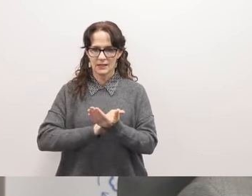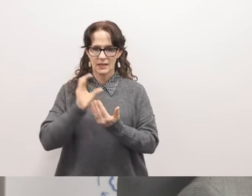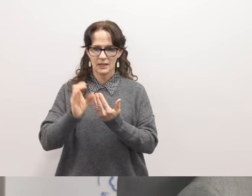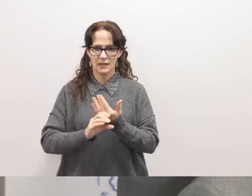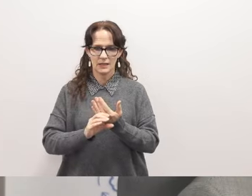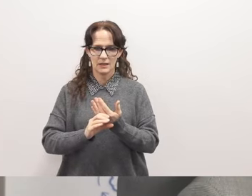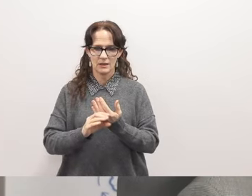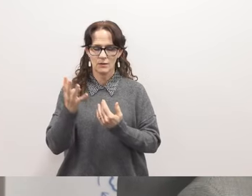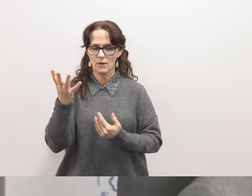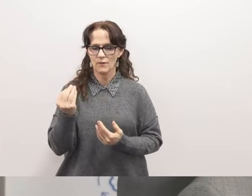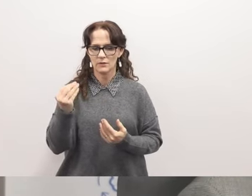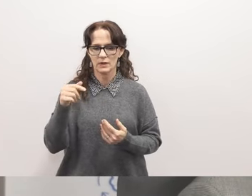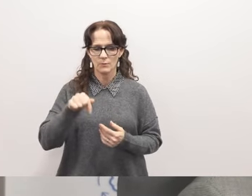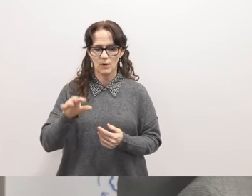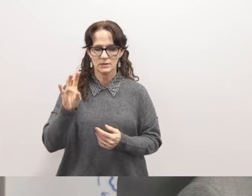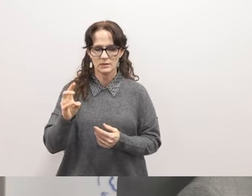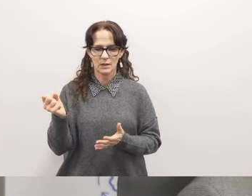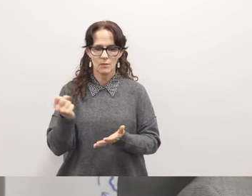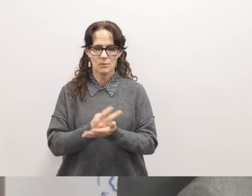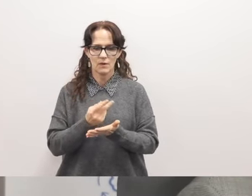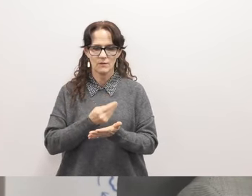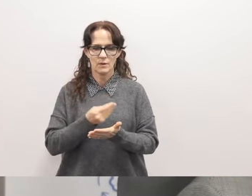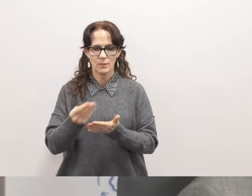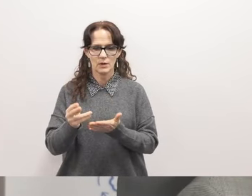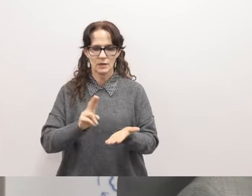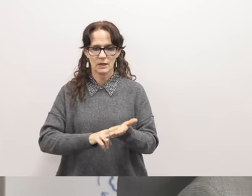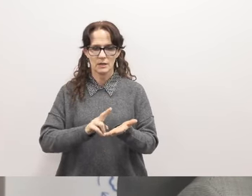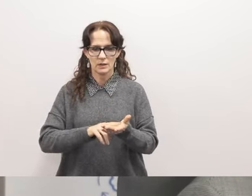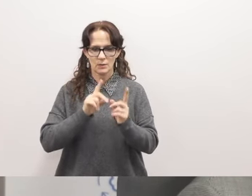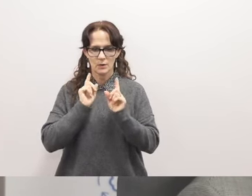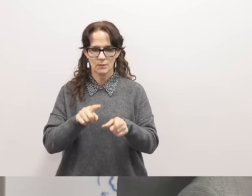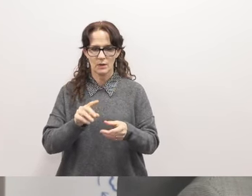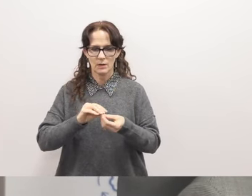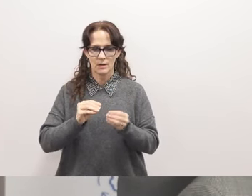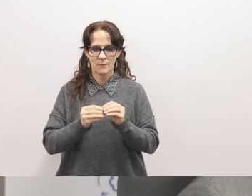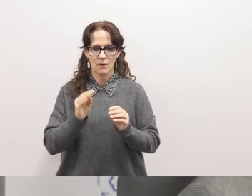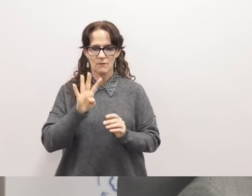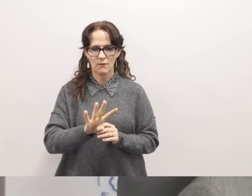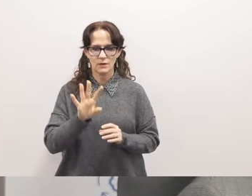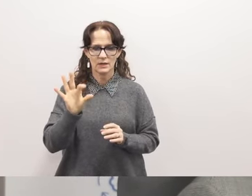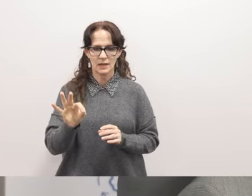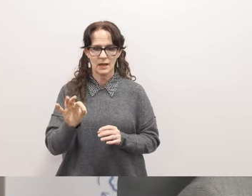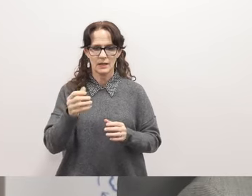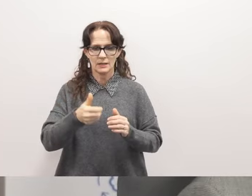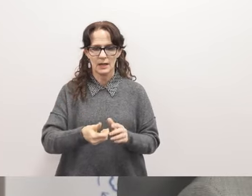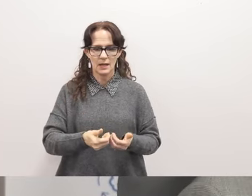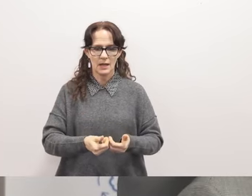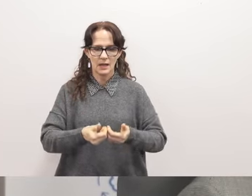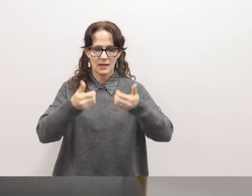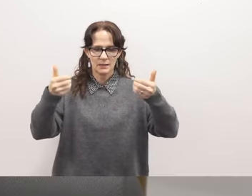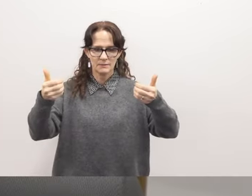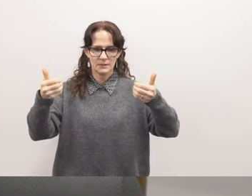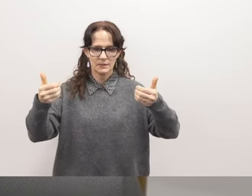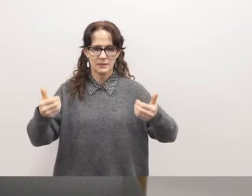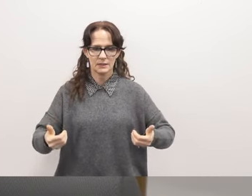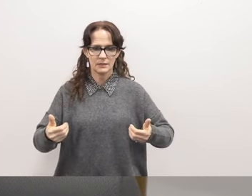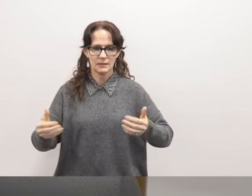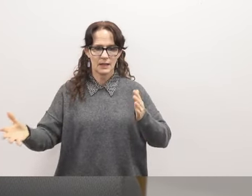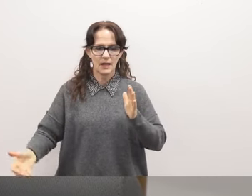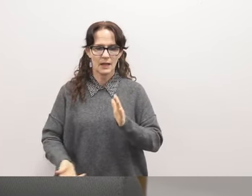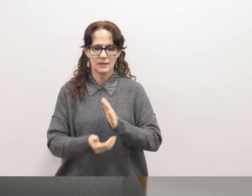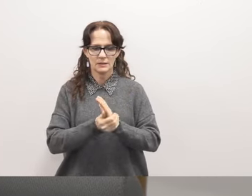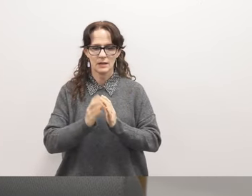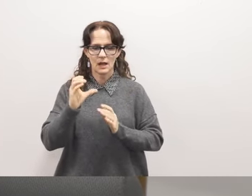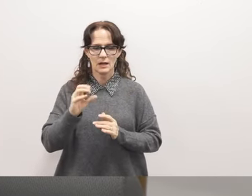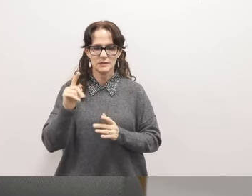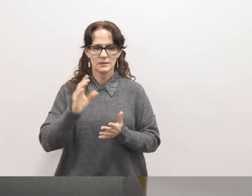14.7 the approval of purchasing a contracts report number 49 be placed on a separate separate additional consent